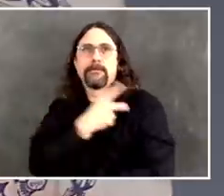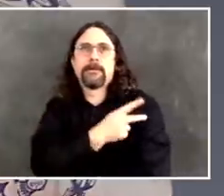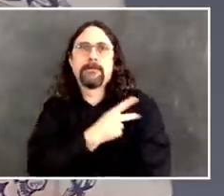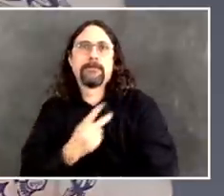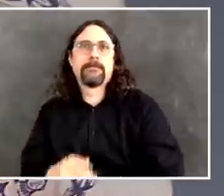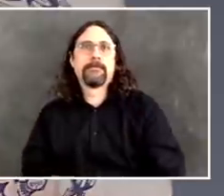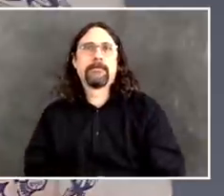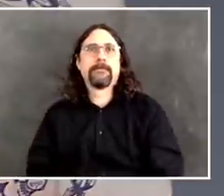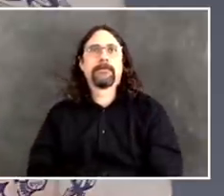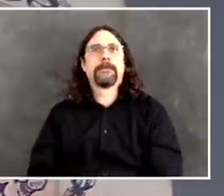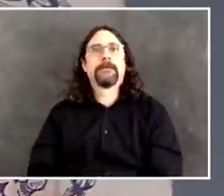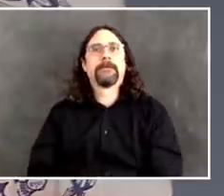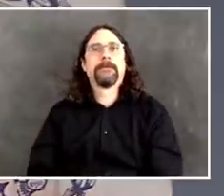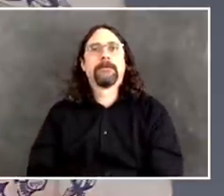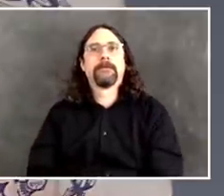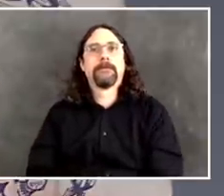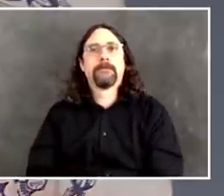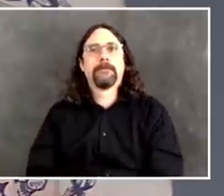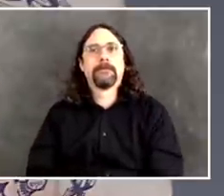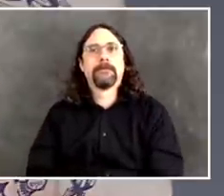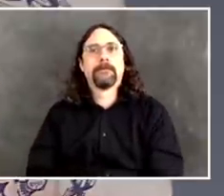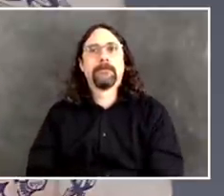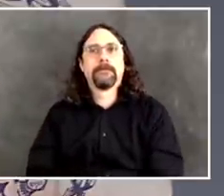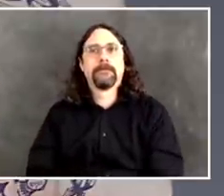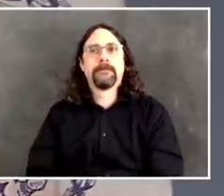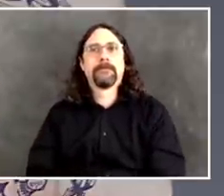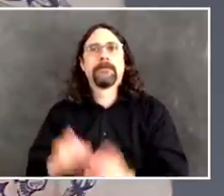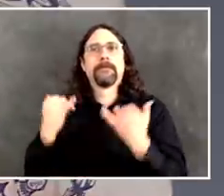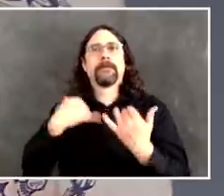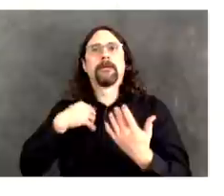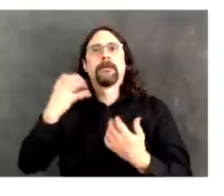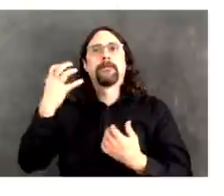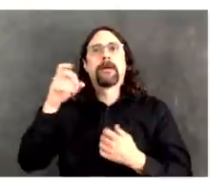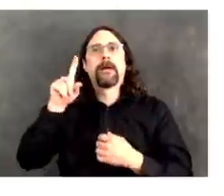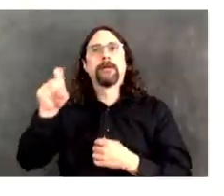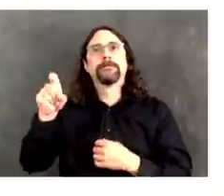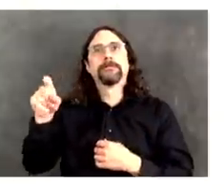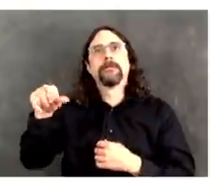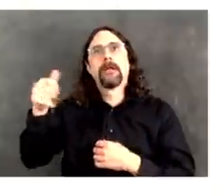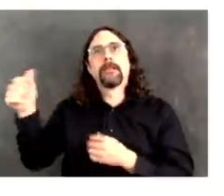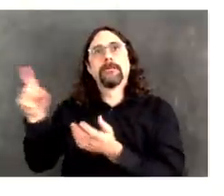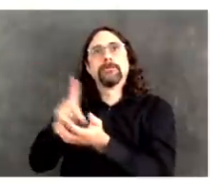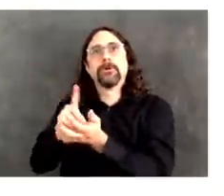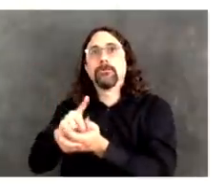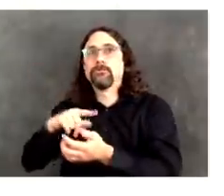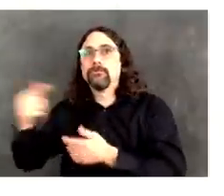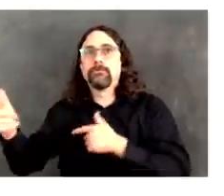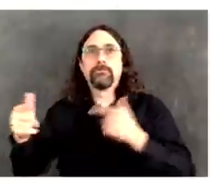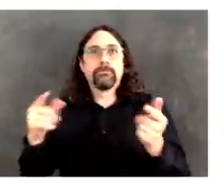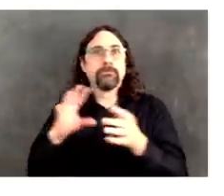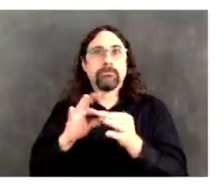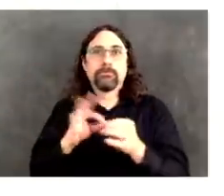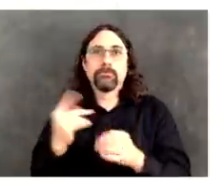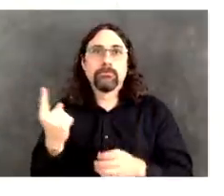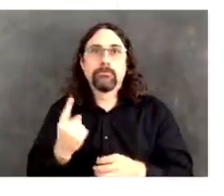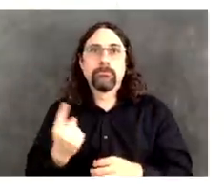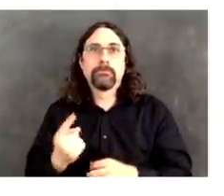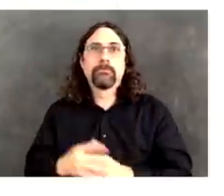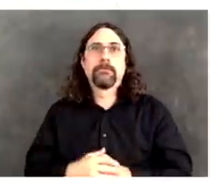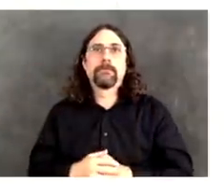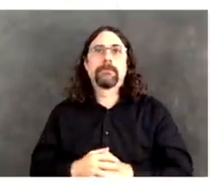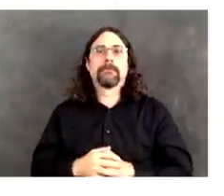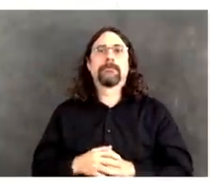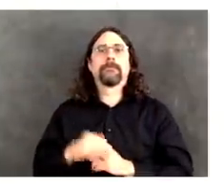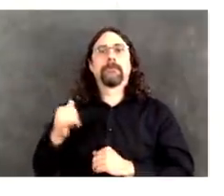So Mr. Mayor, I'll just add to what you and Dr. Katz laid out so clearly. What we